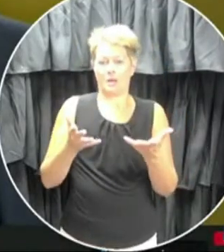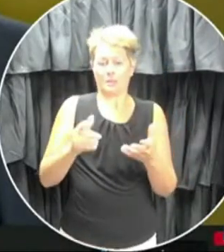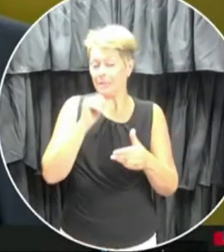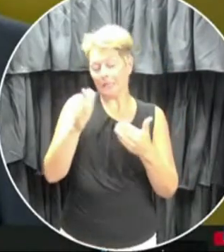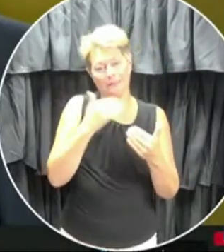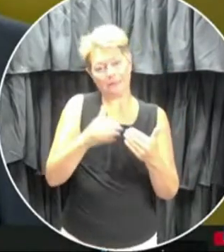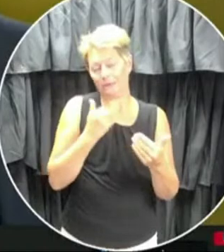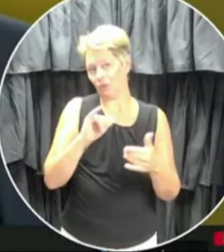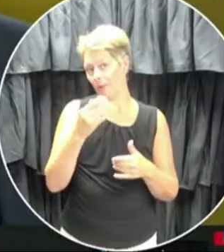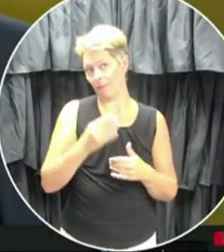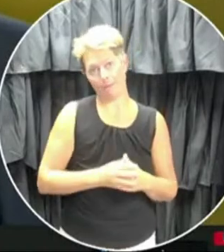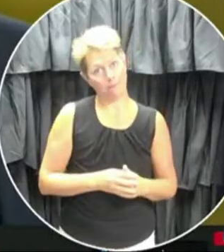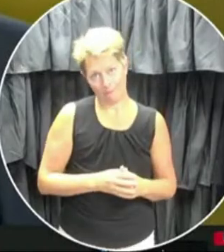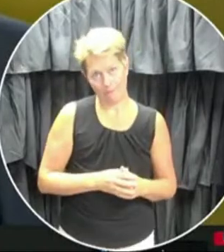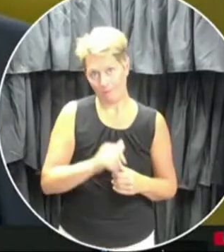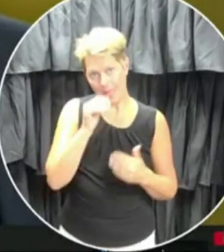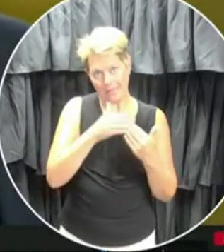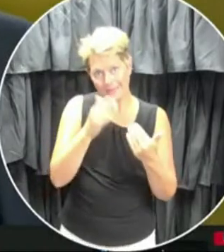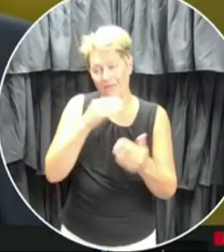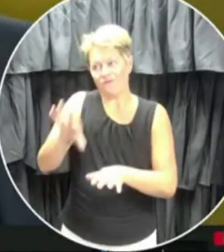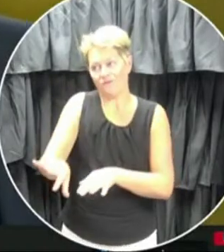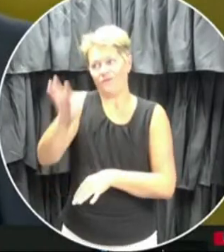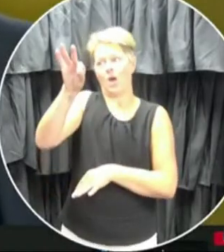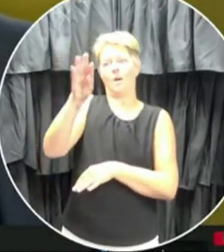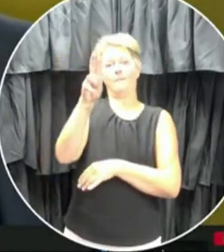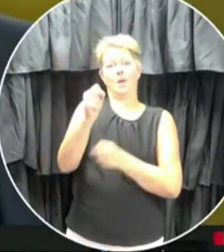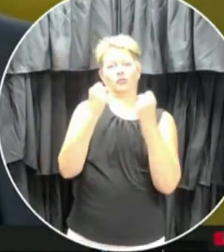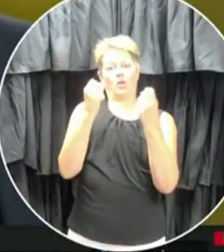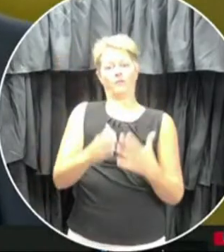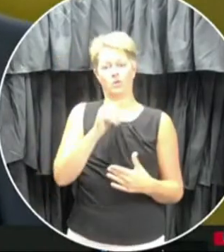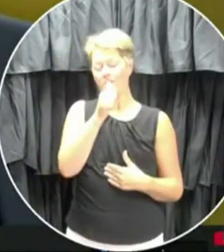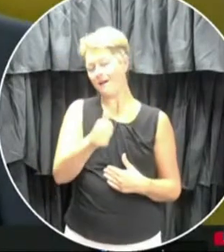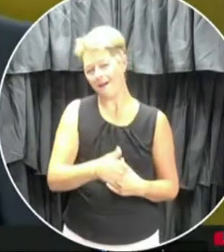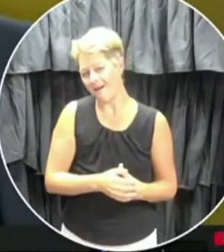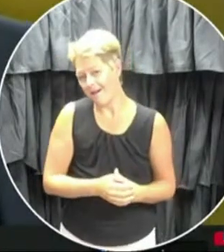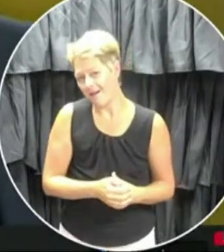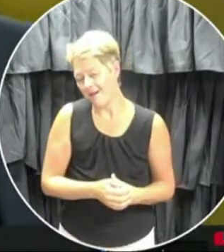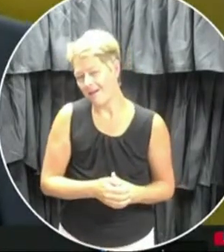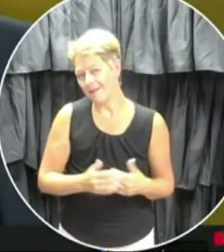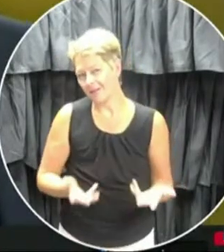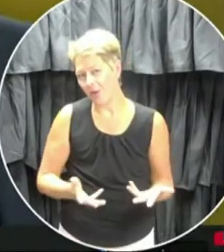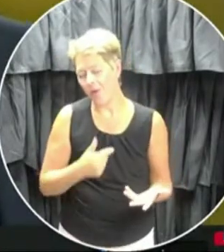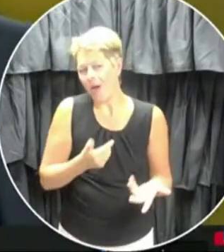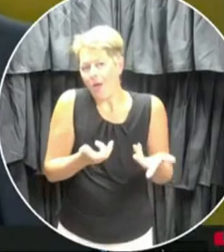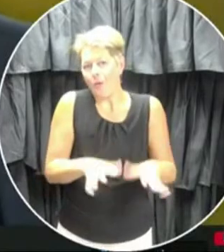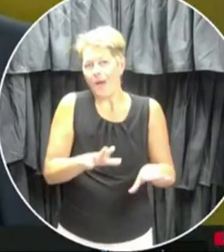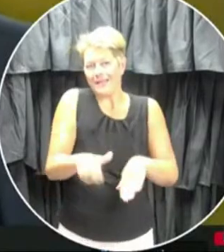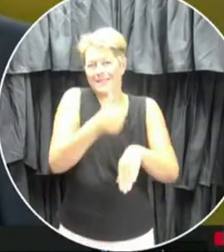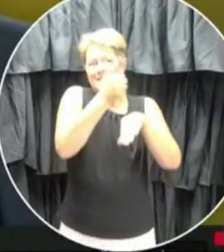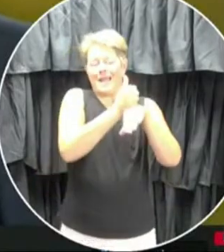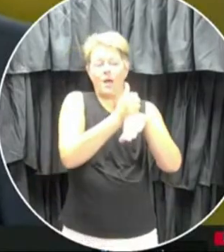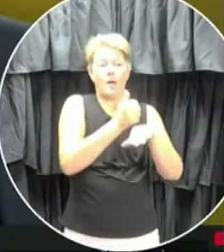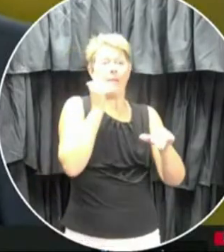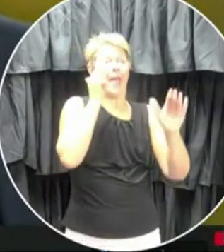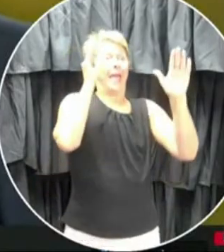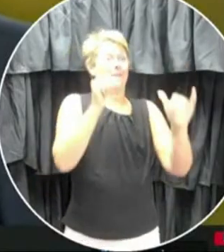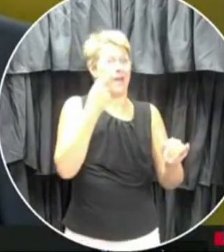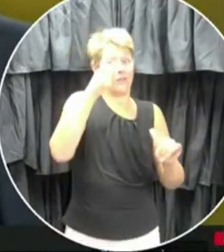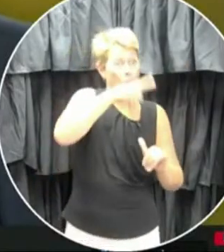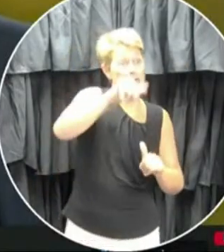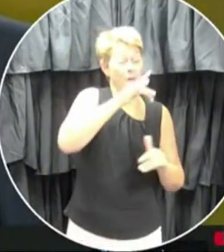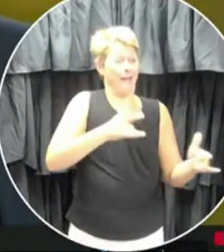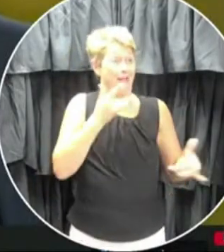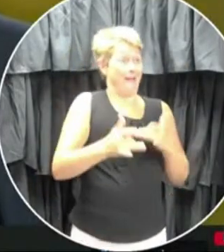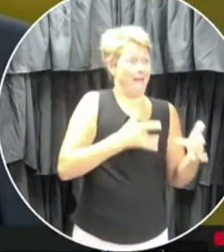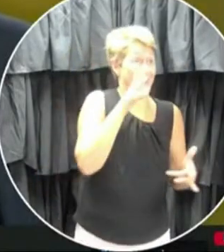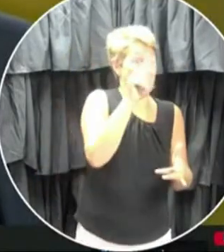challenge. And that is part of this. So I wouldn't want to create an unrealistic expectation that we could resolve it that way. We'll